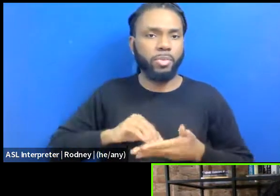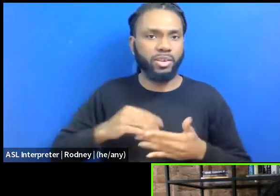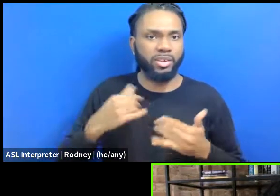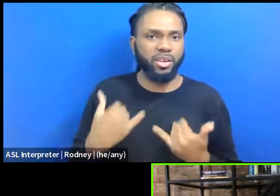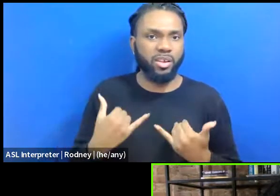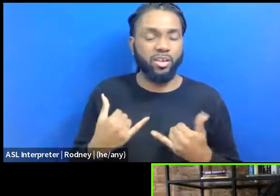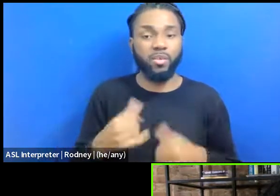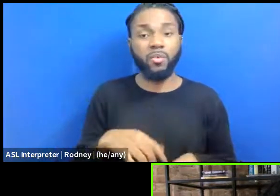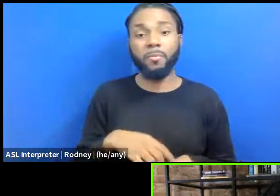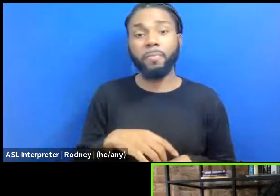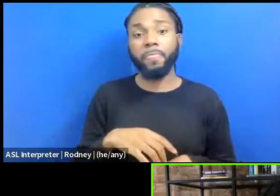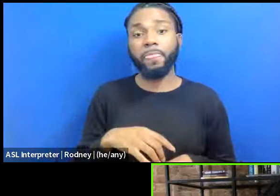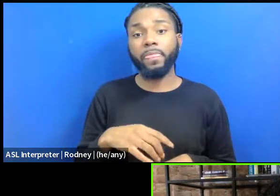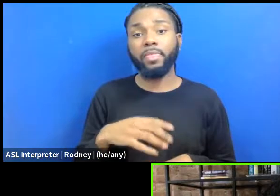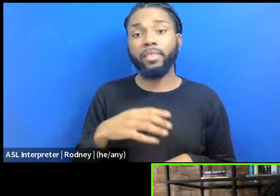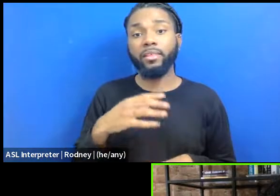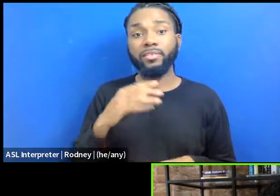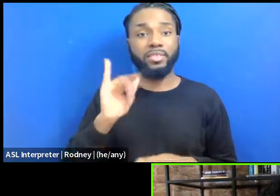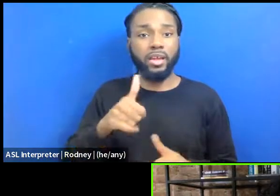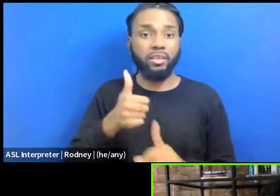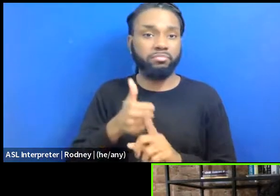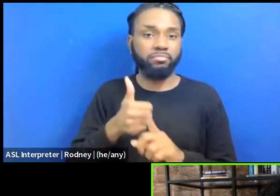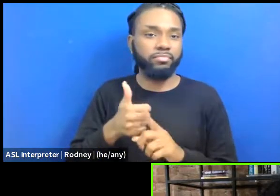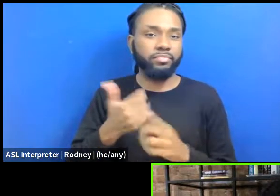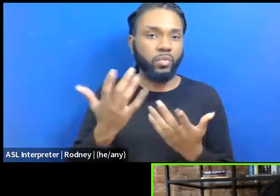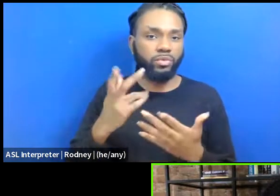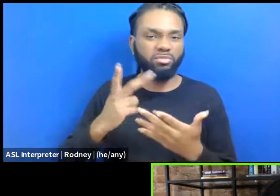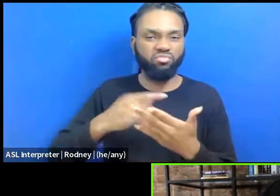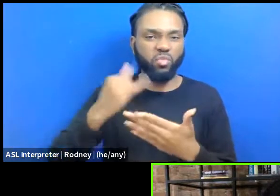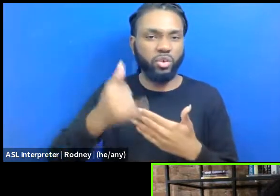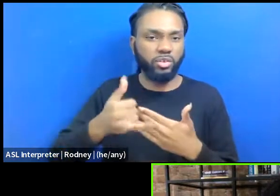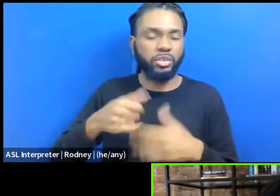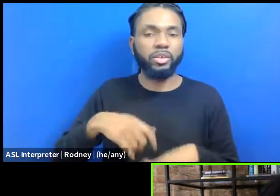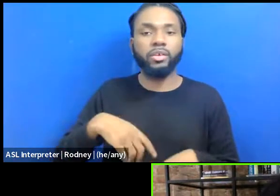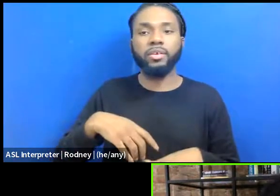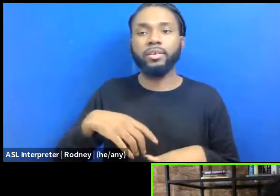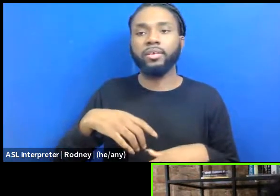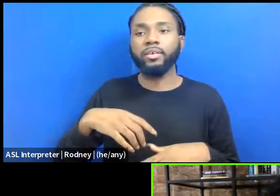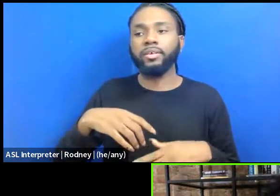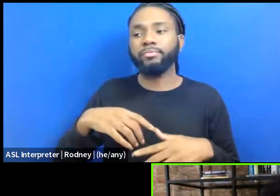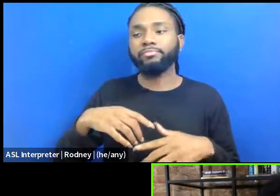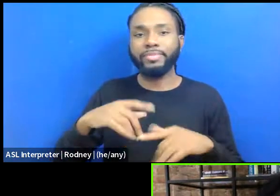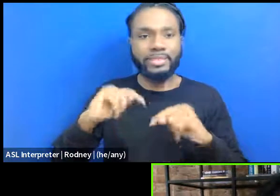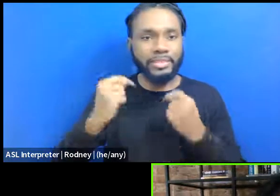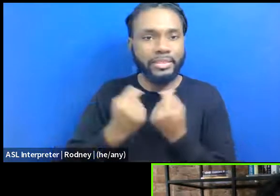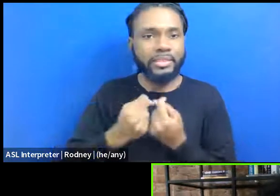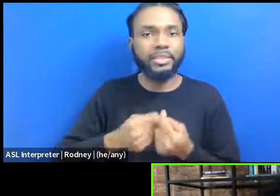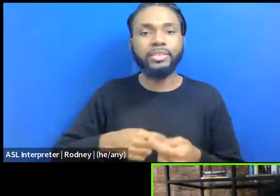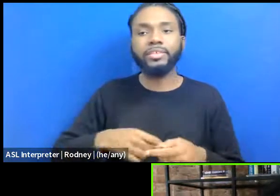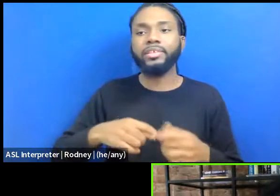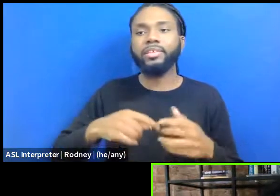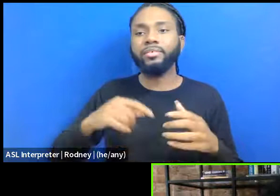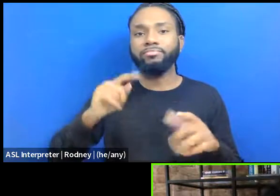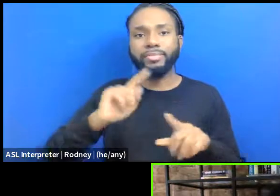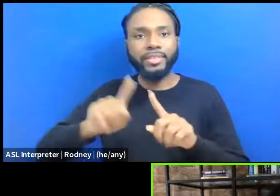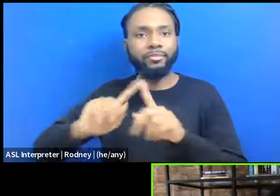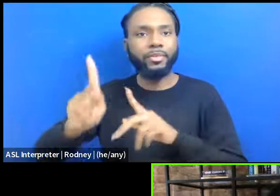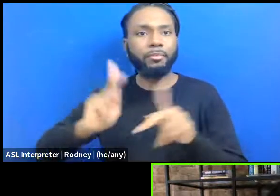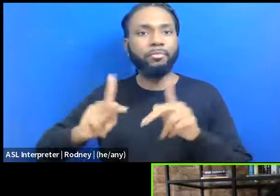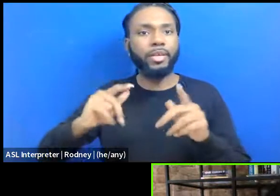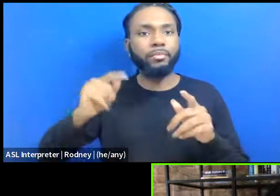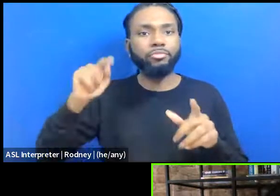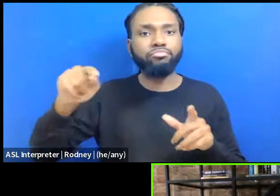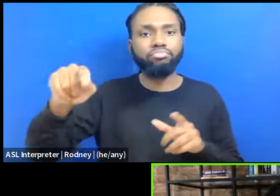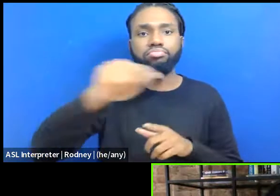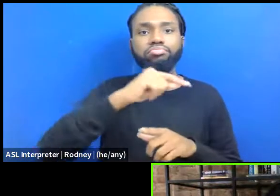which is a project, a team, a collective group of people and community